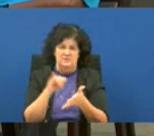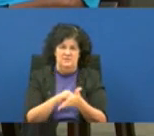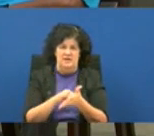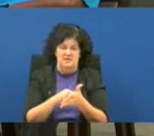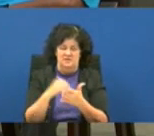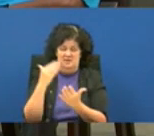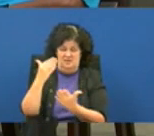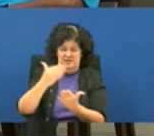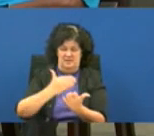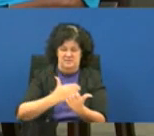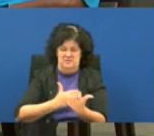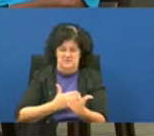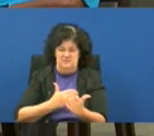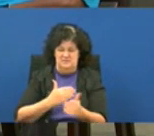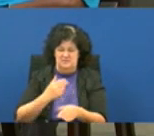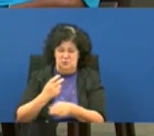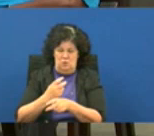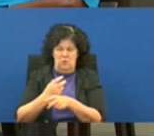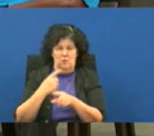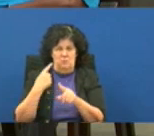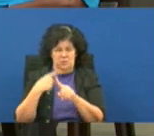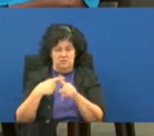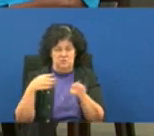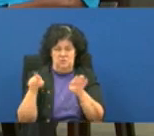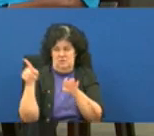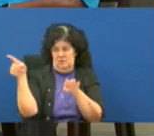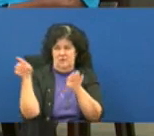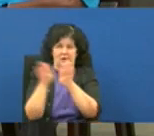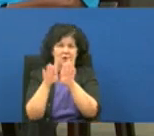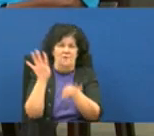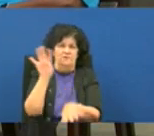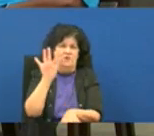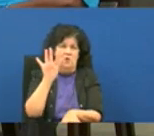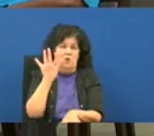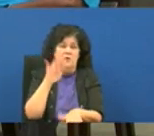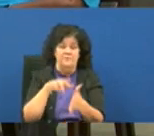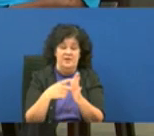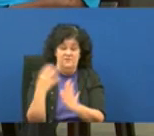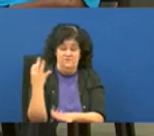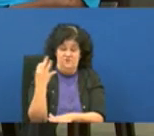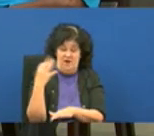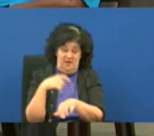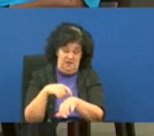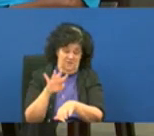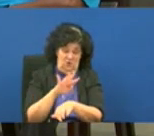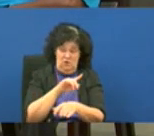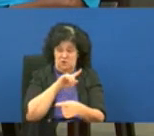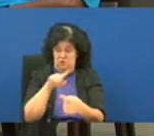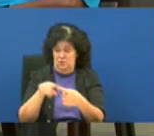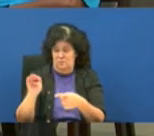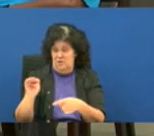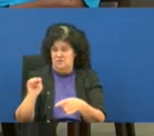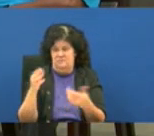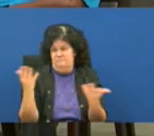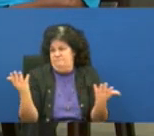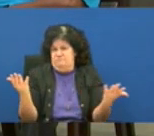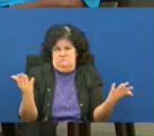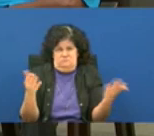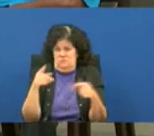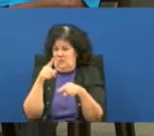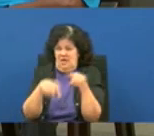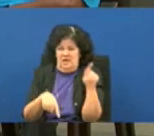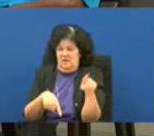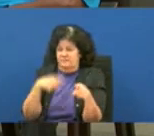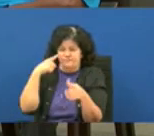list gets a little lengthy plus they close at four o'clock so from friday at four o'clock to monday you have no access to be able to